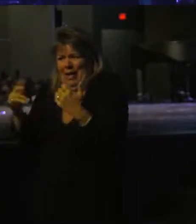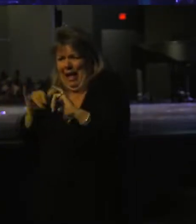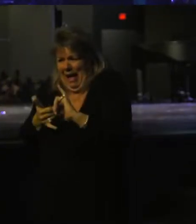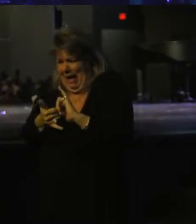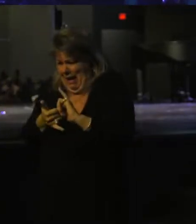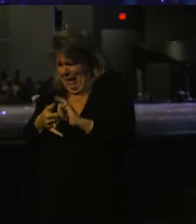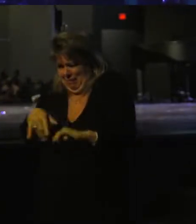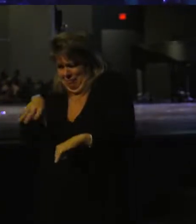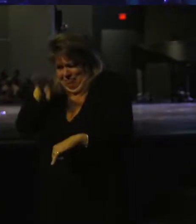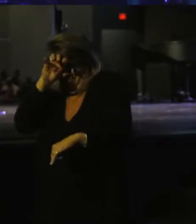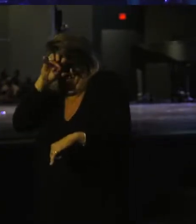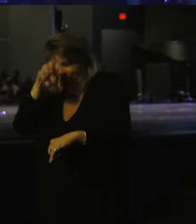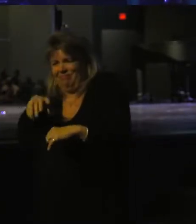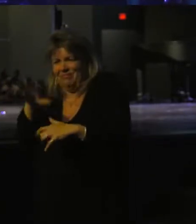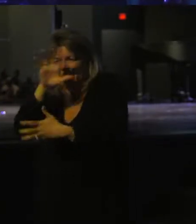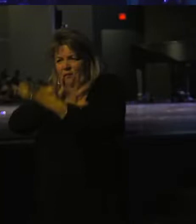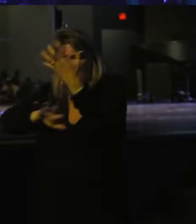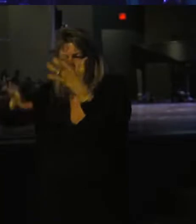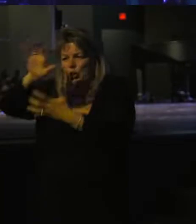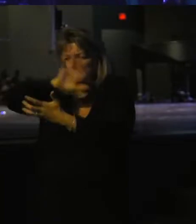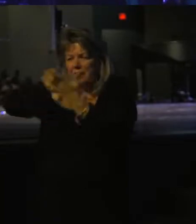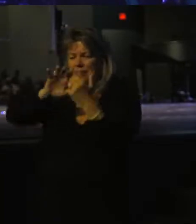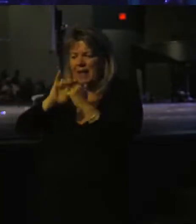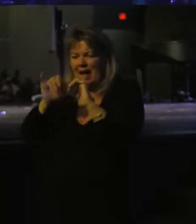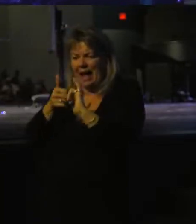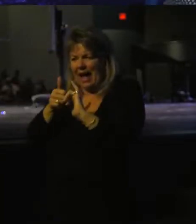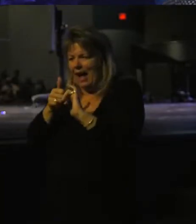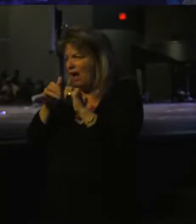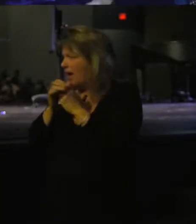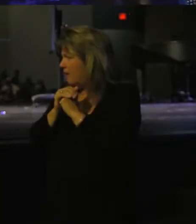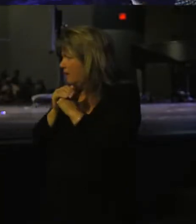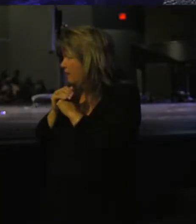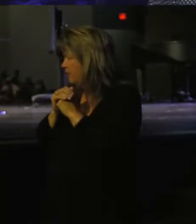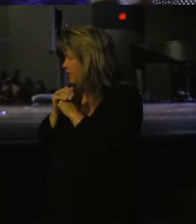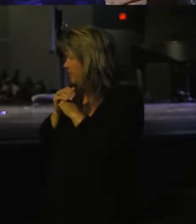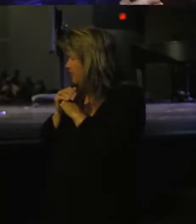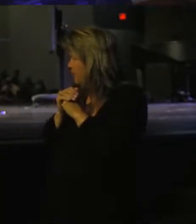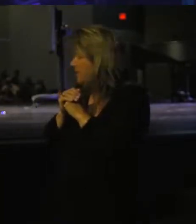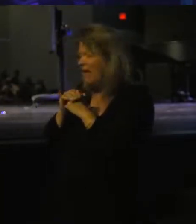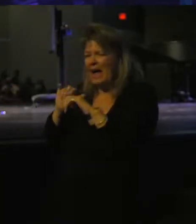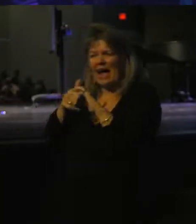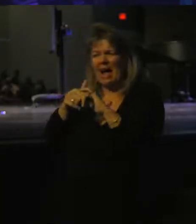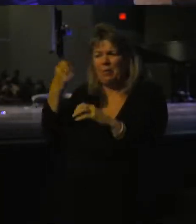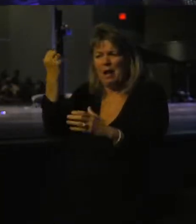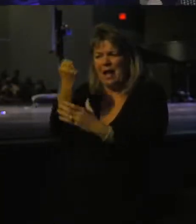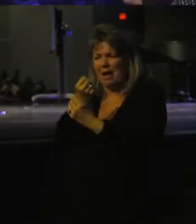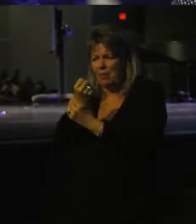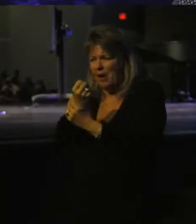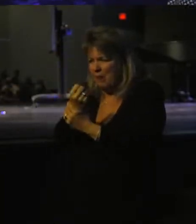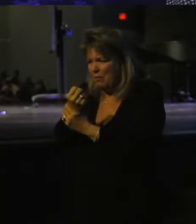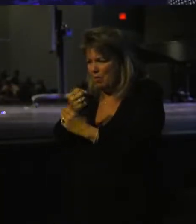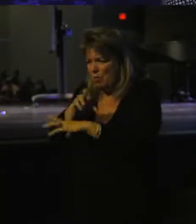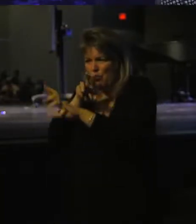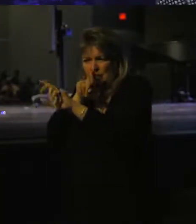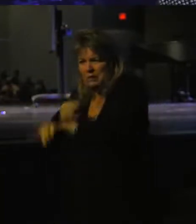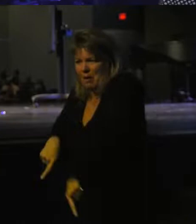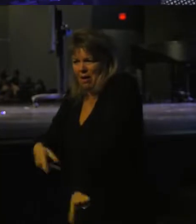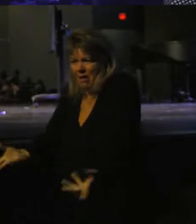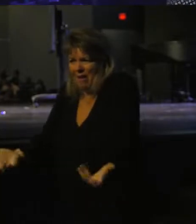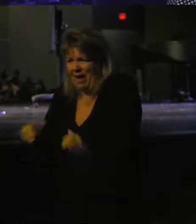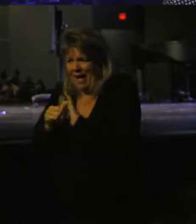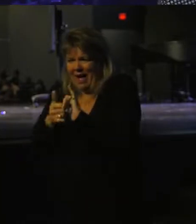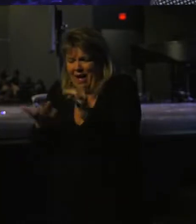This is confusing. How would Abraham, as I'm reading, I'm like, how would Abraham respond to this?